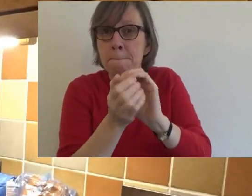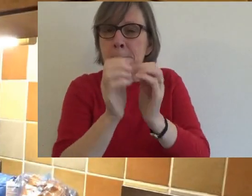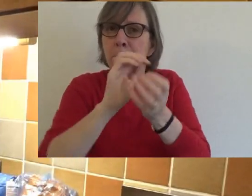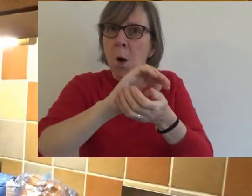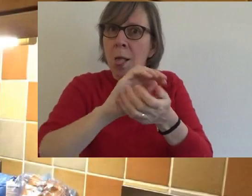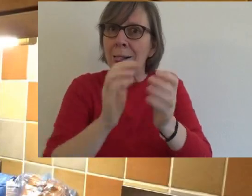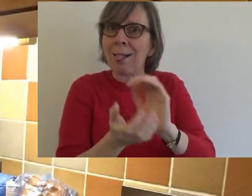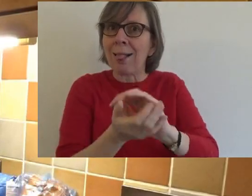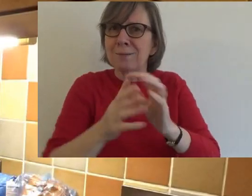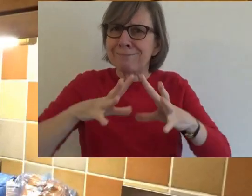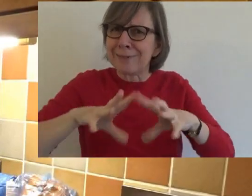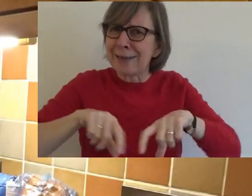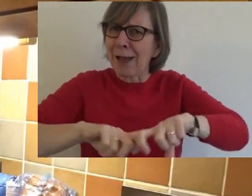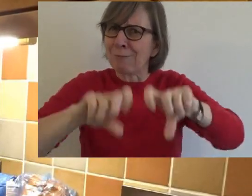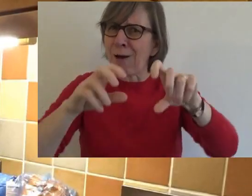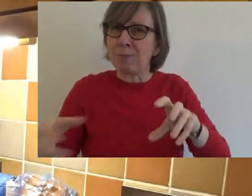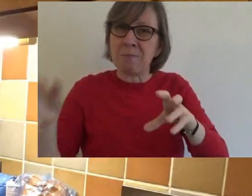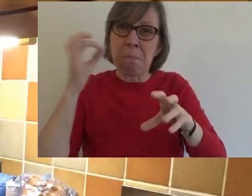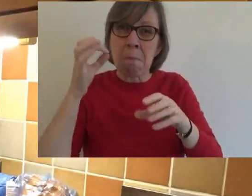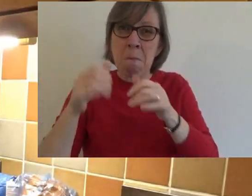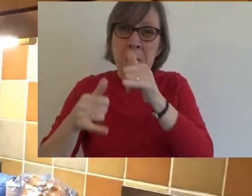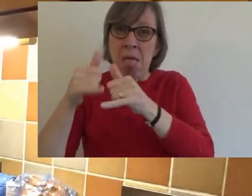it'll be sticking on your hands. Oh dear.